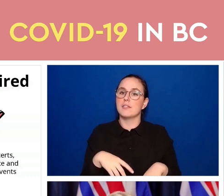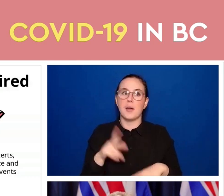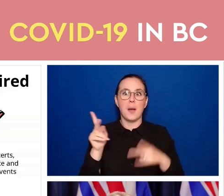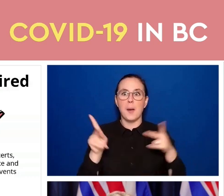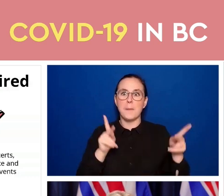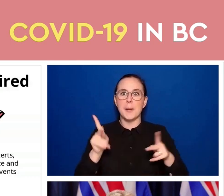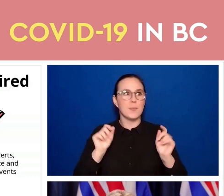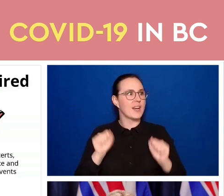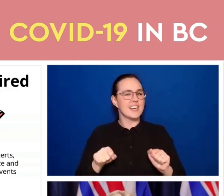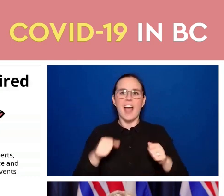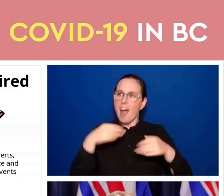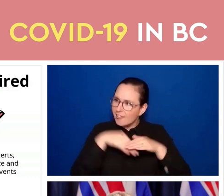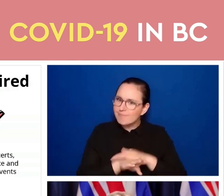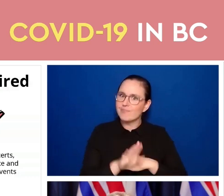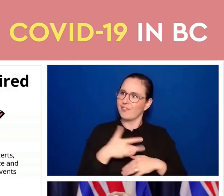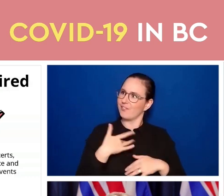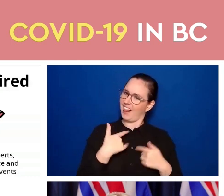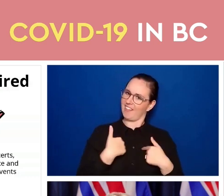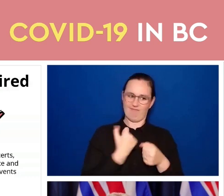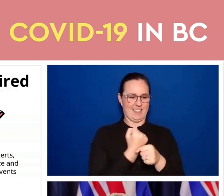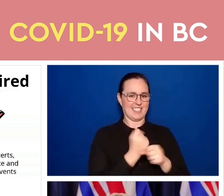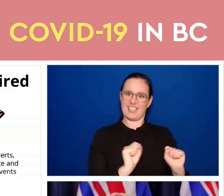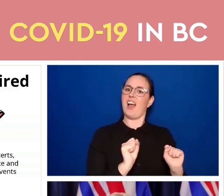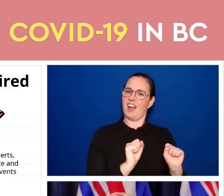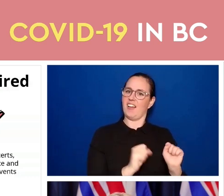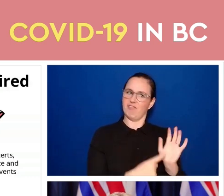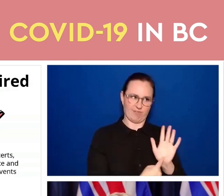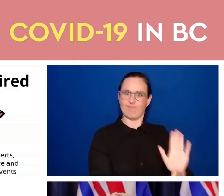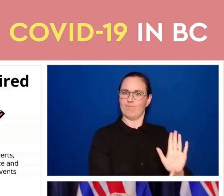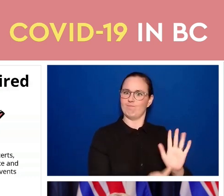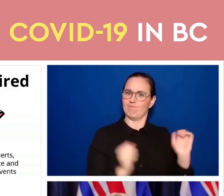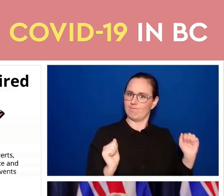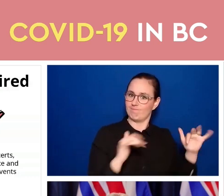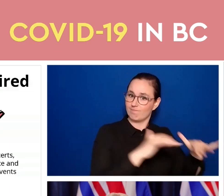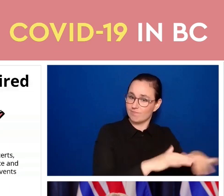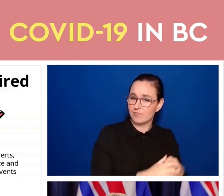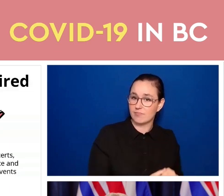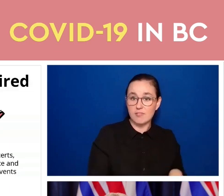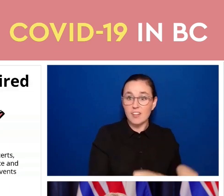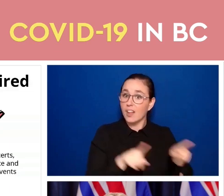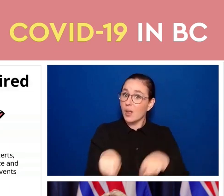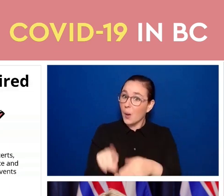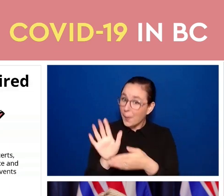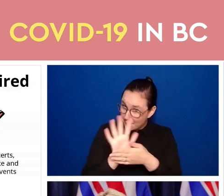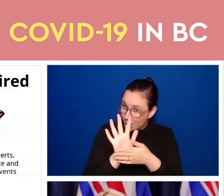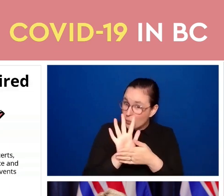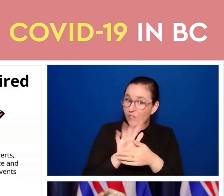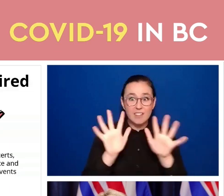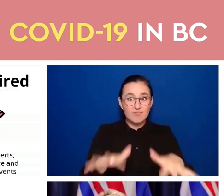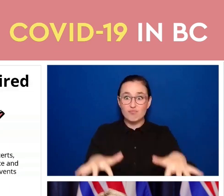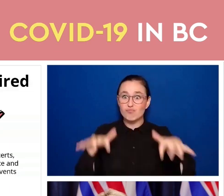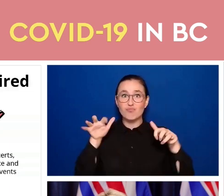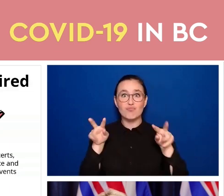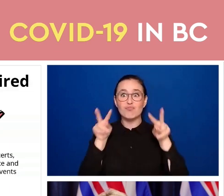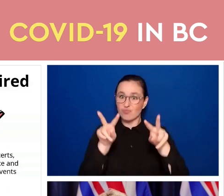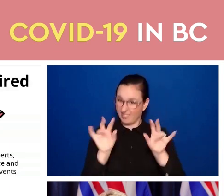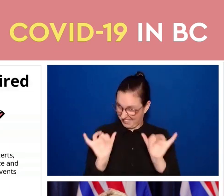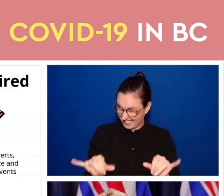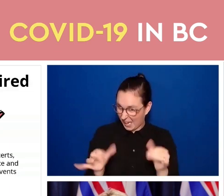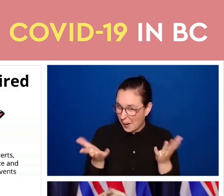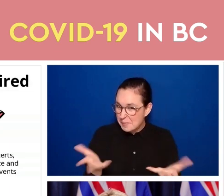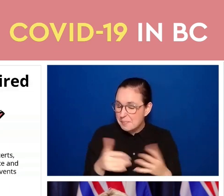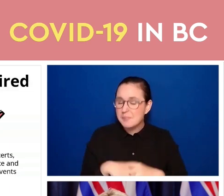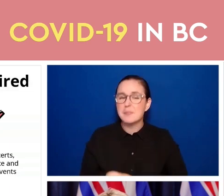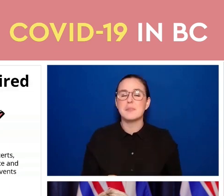go to these places more safely. Movie theatres as well. We're including some of these